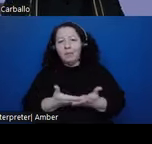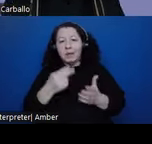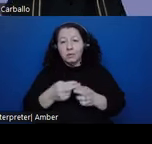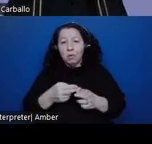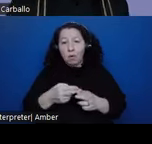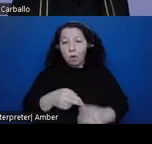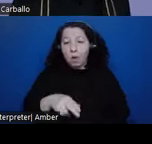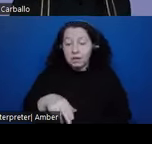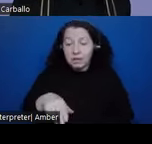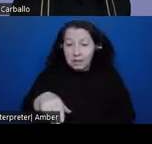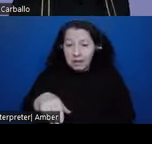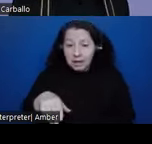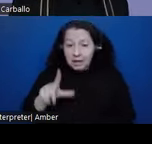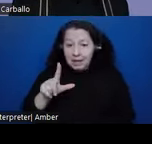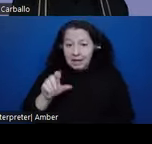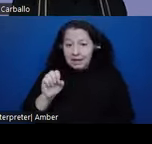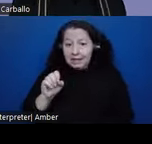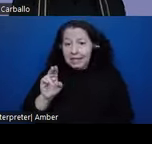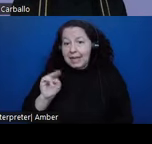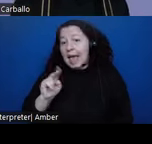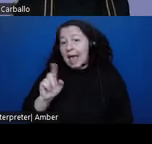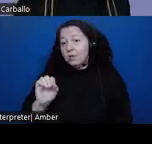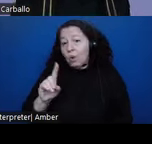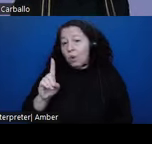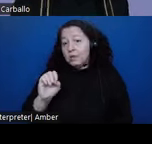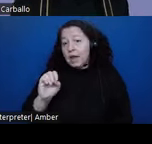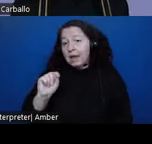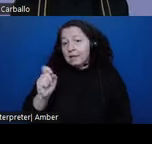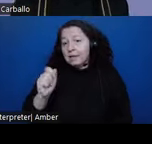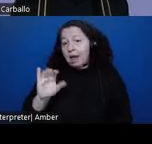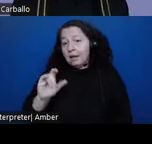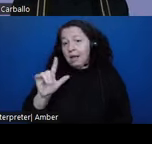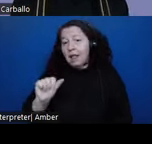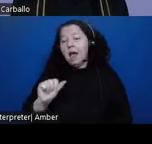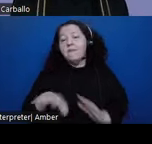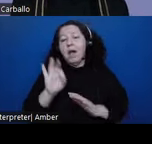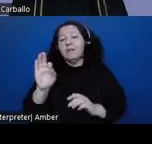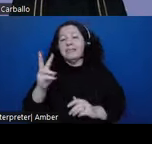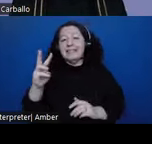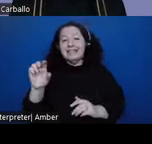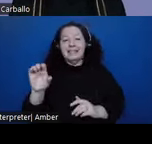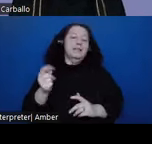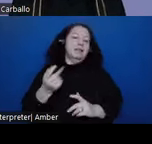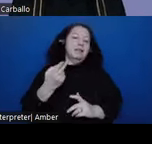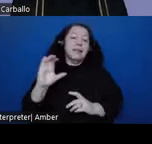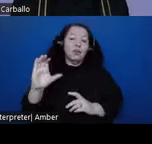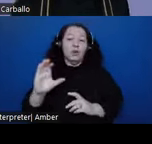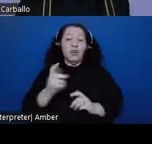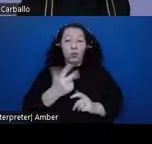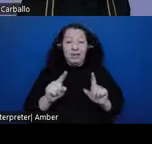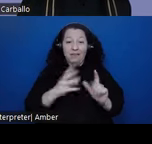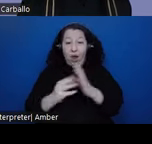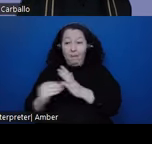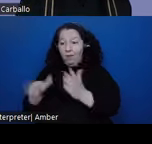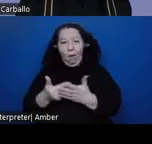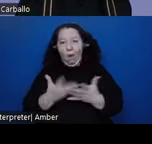that was first done in the mid 16th century, three different copies that all unfortunately were lost, but